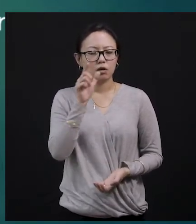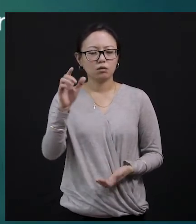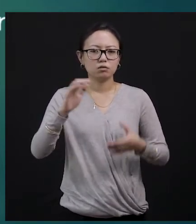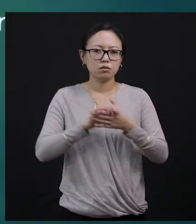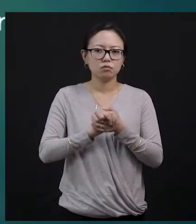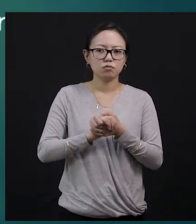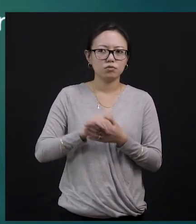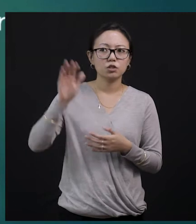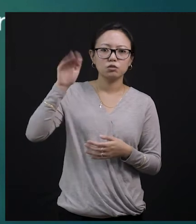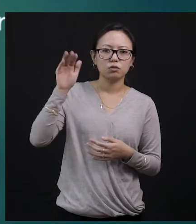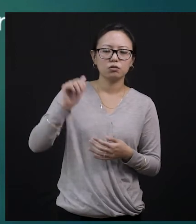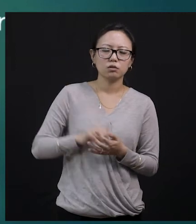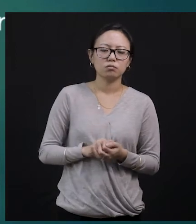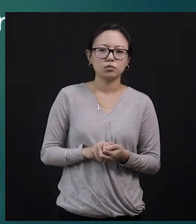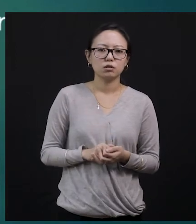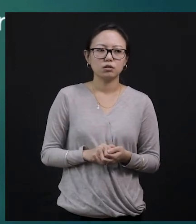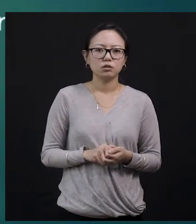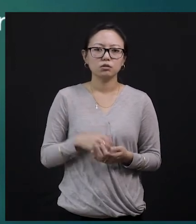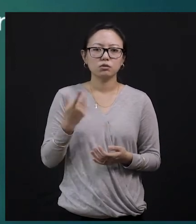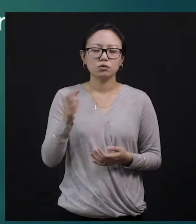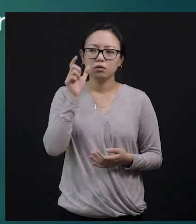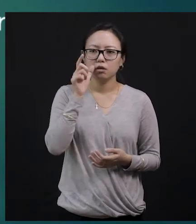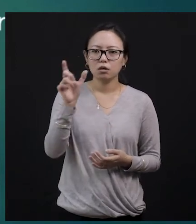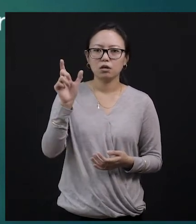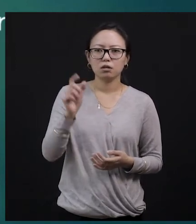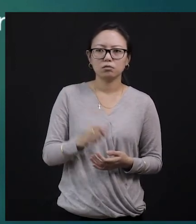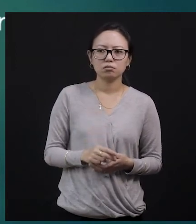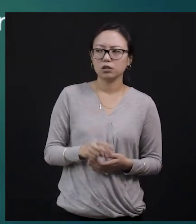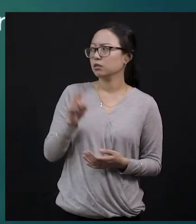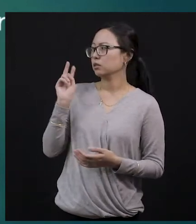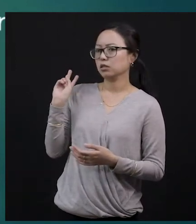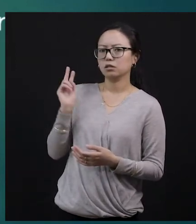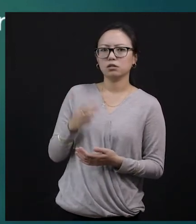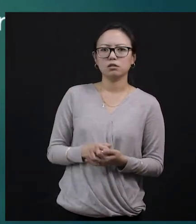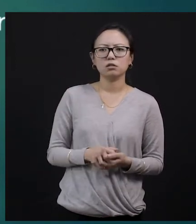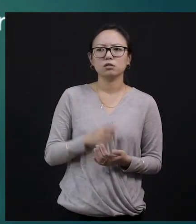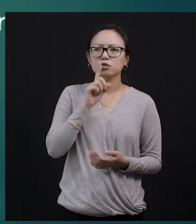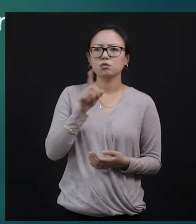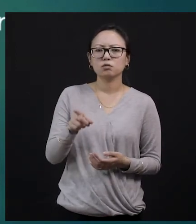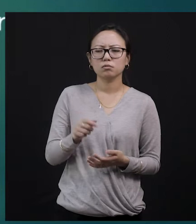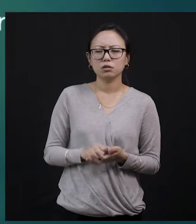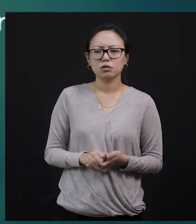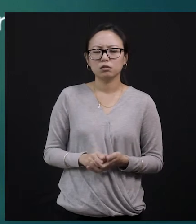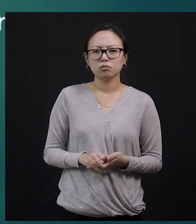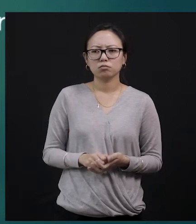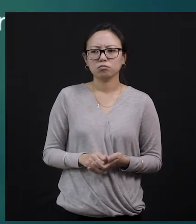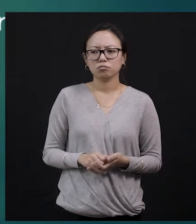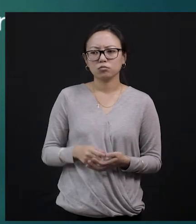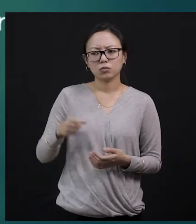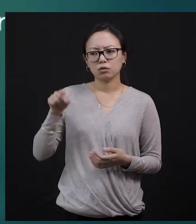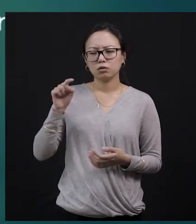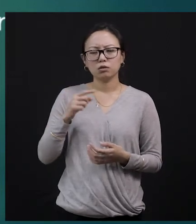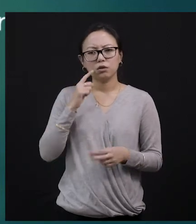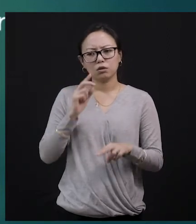So he turned to the two boys, Baya and our narrator, okay? And then told them that they can have a look around if